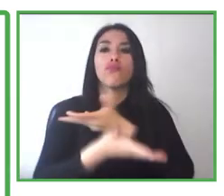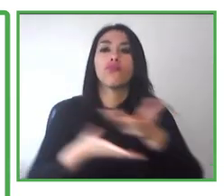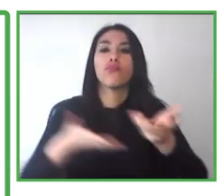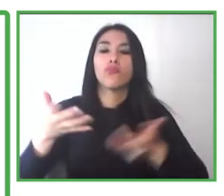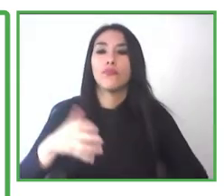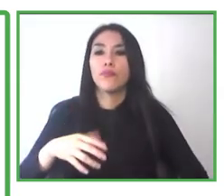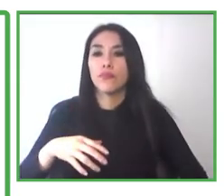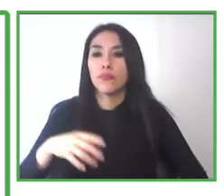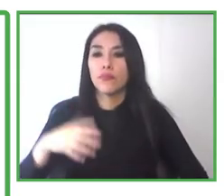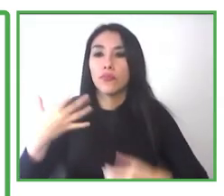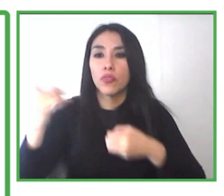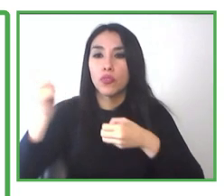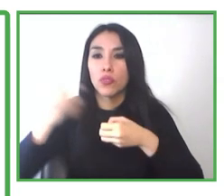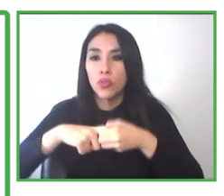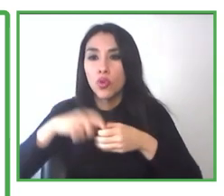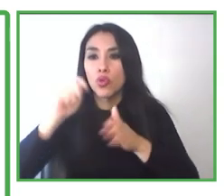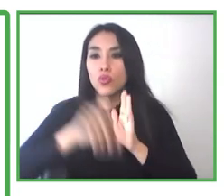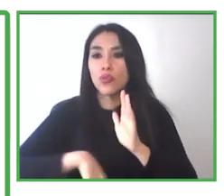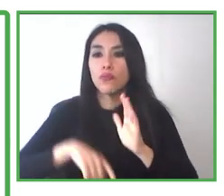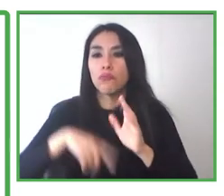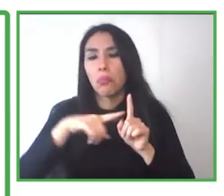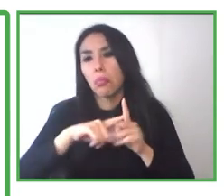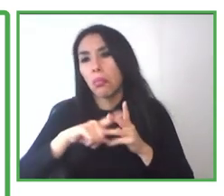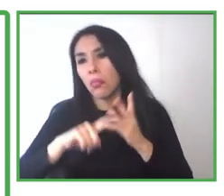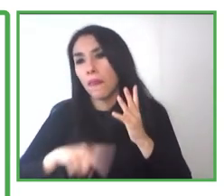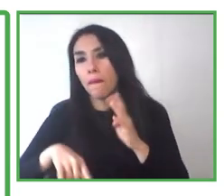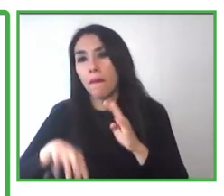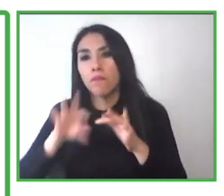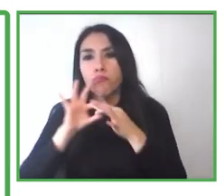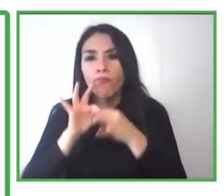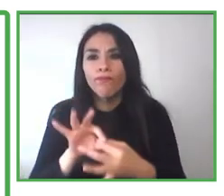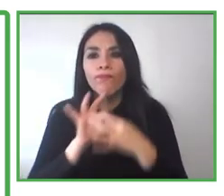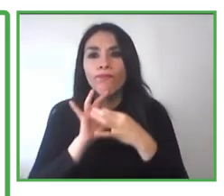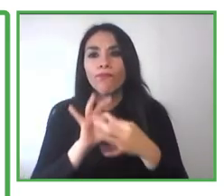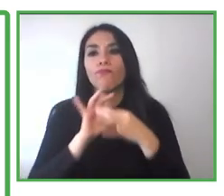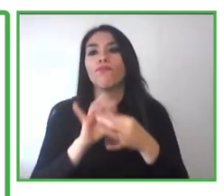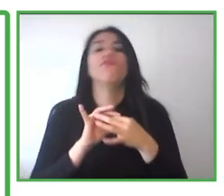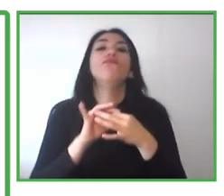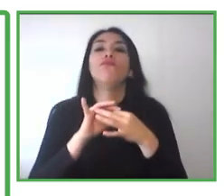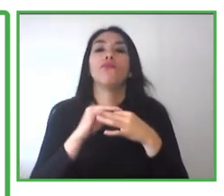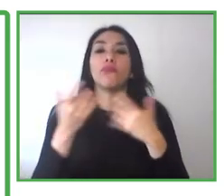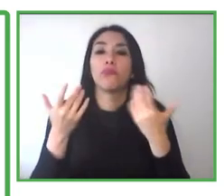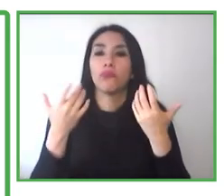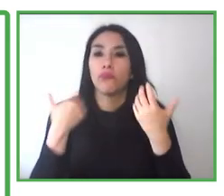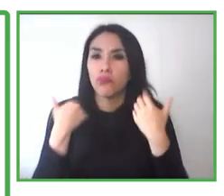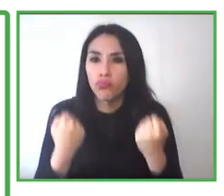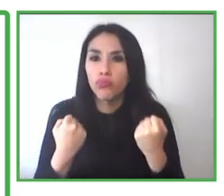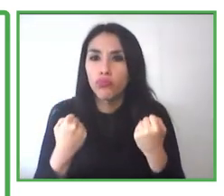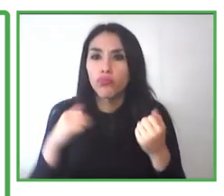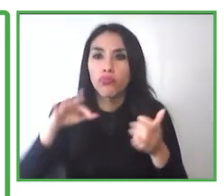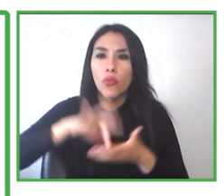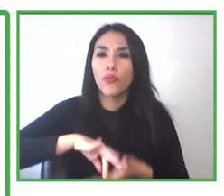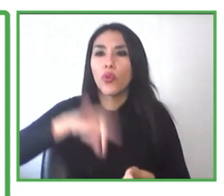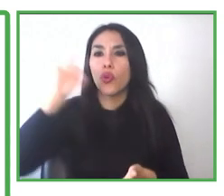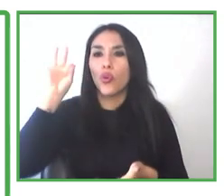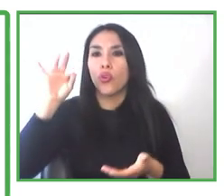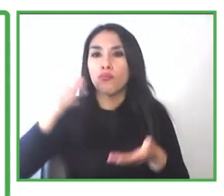municipalities, social development department from the municipality. And what we try is to facilitate